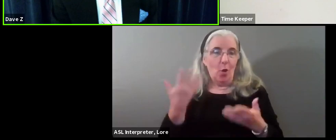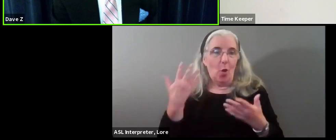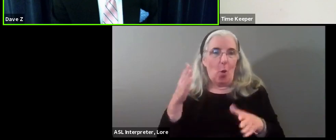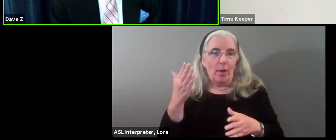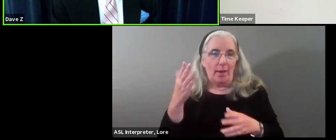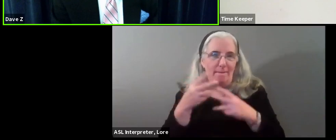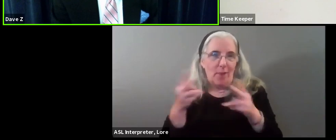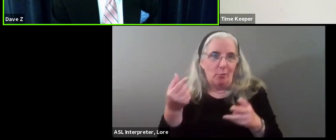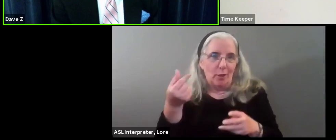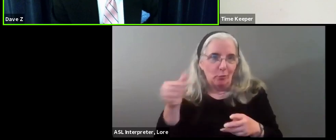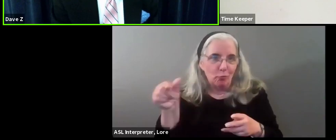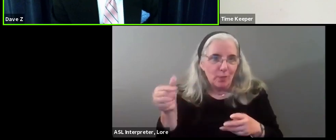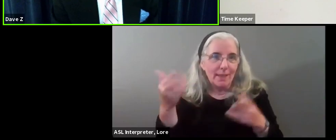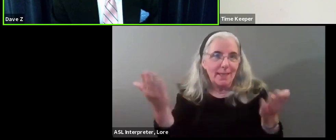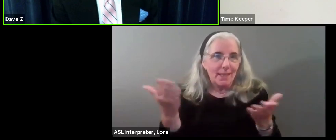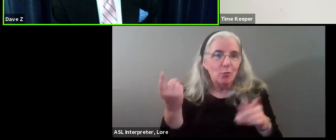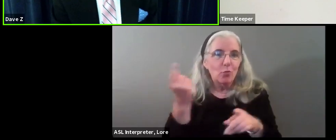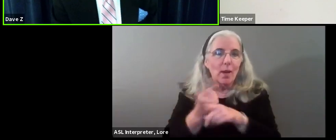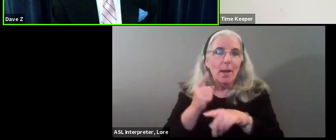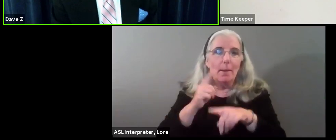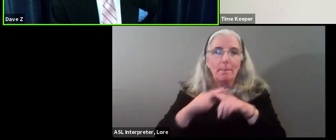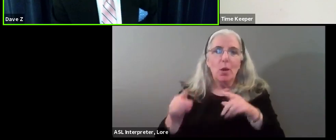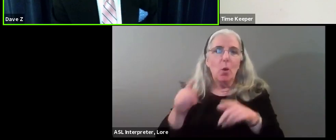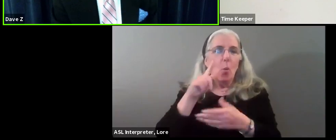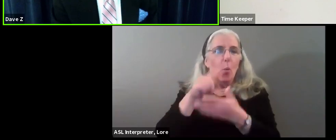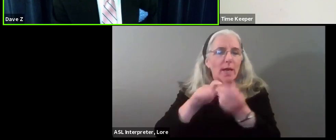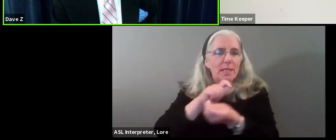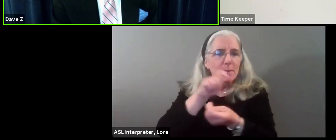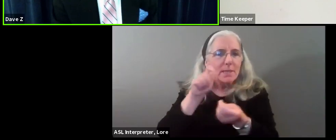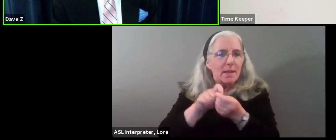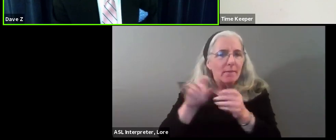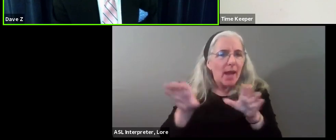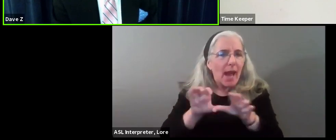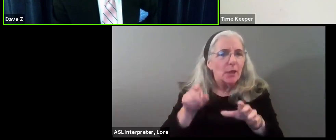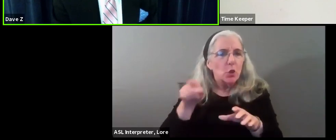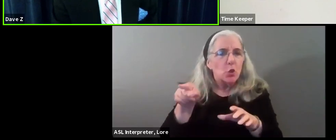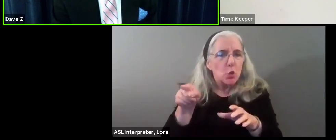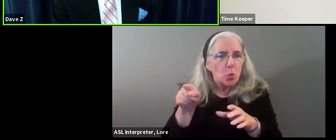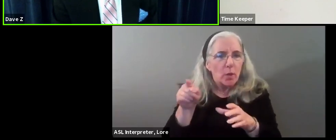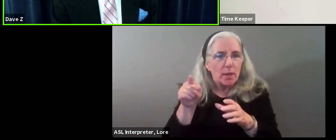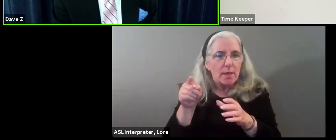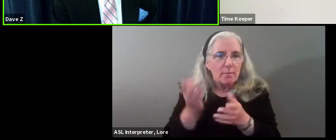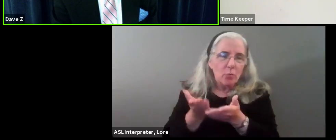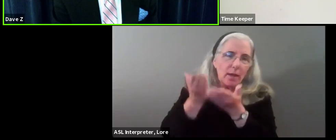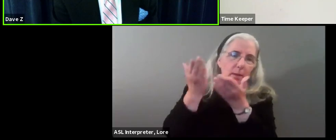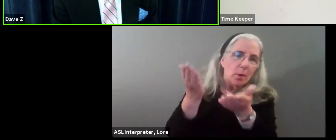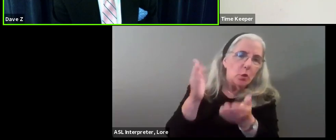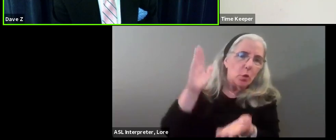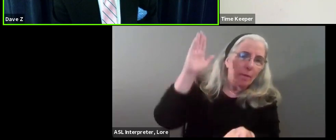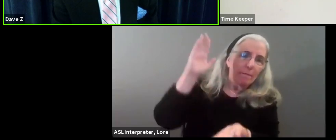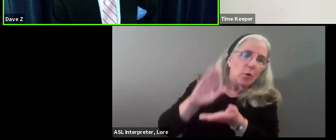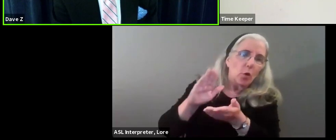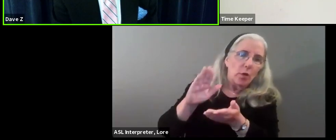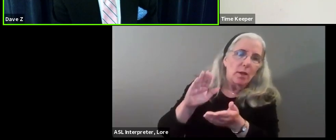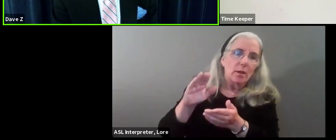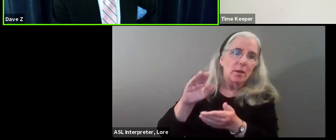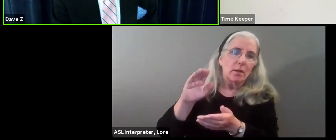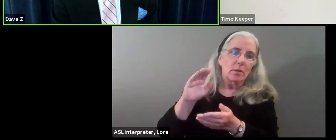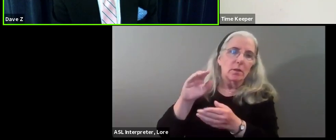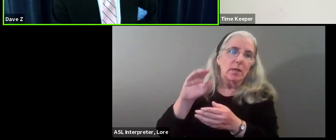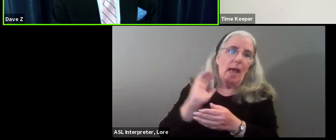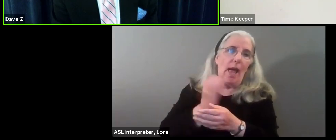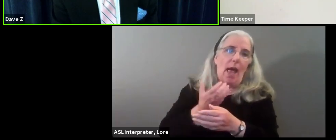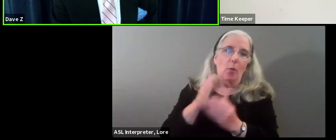green. But candidates, what specific actions would you take to further reduce our town's carbon